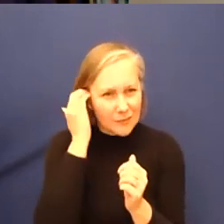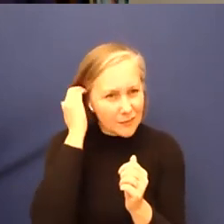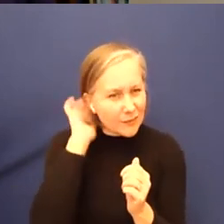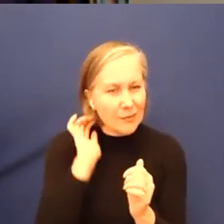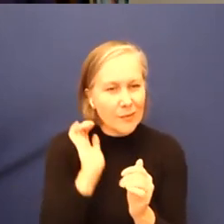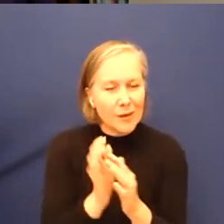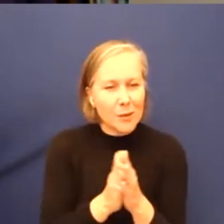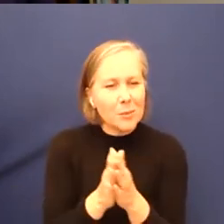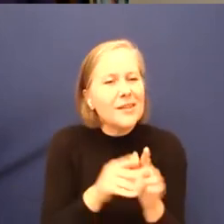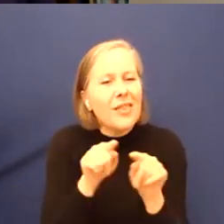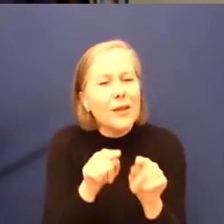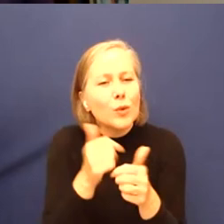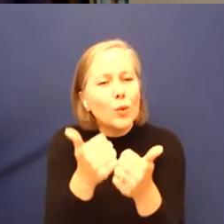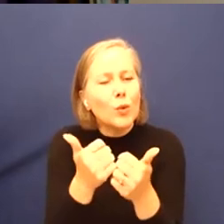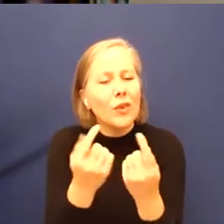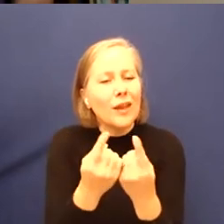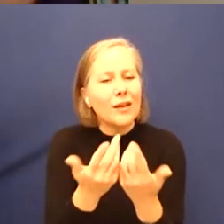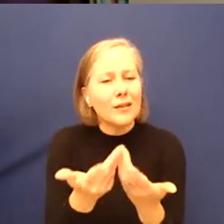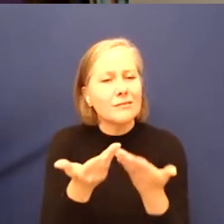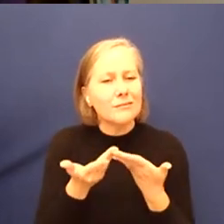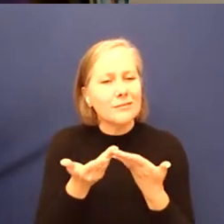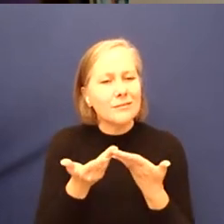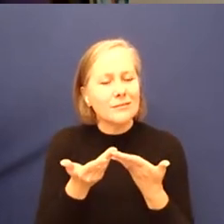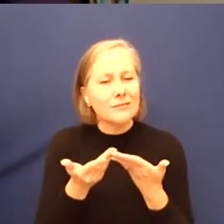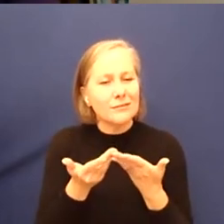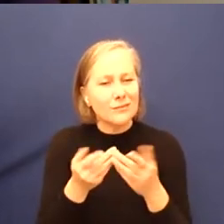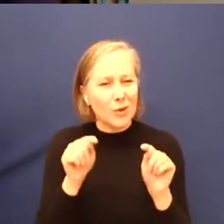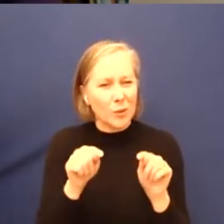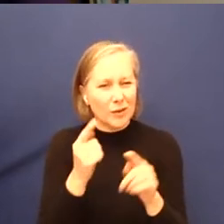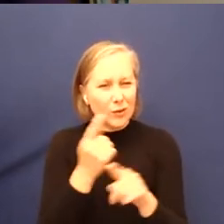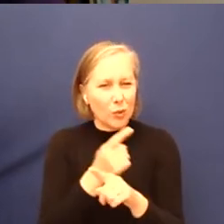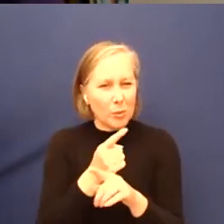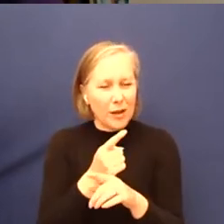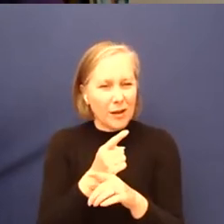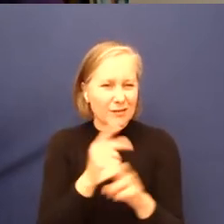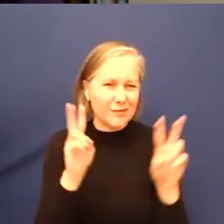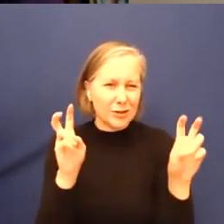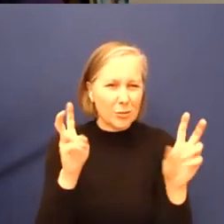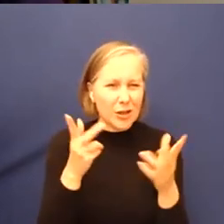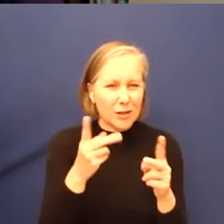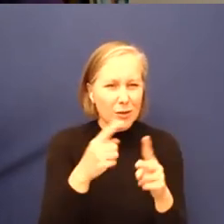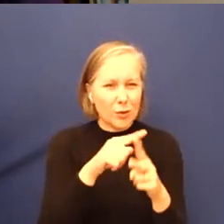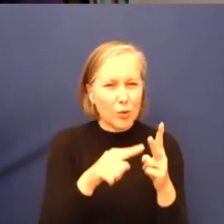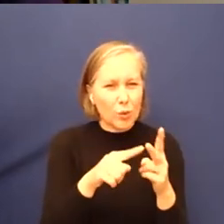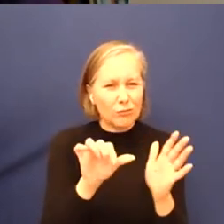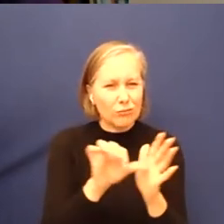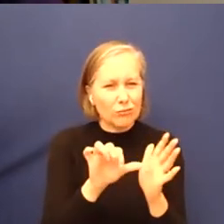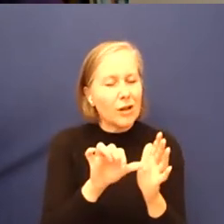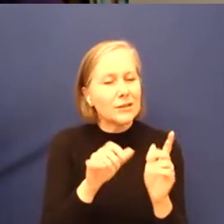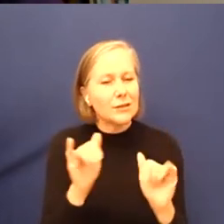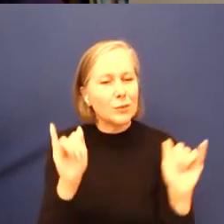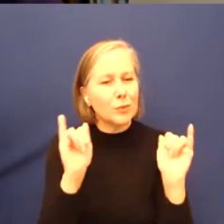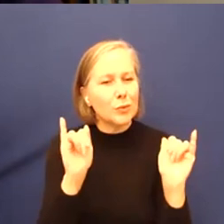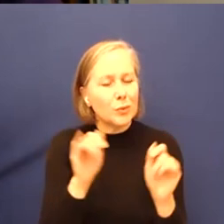And it's also kind of like speaking to the subject that we're talking about now, the twin crises of climate change